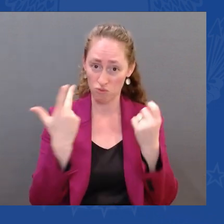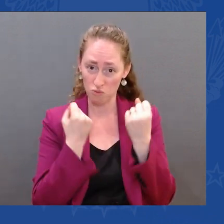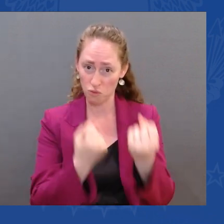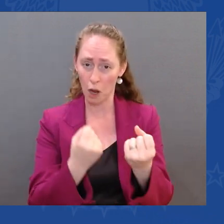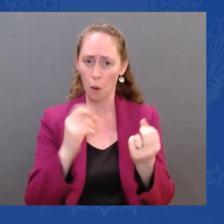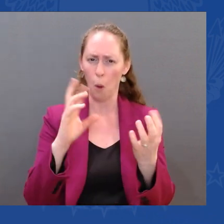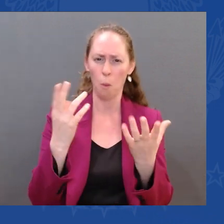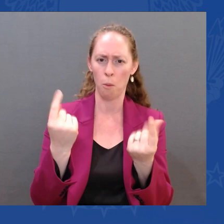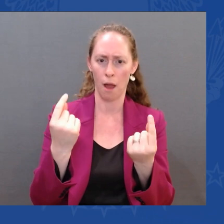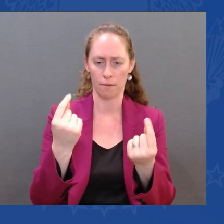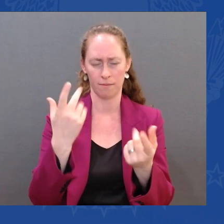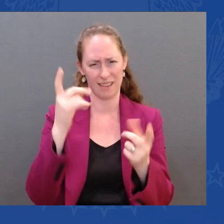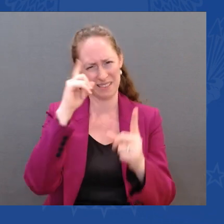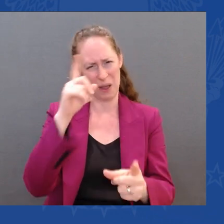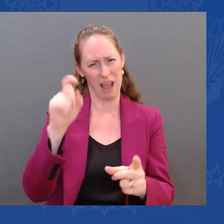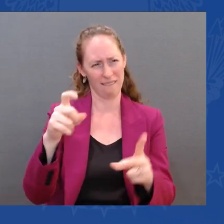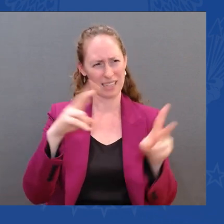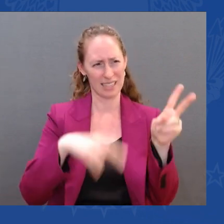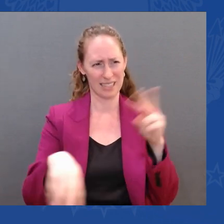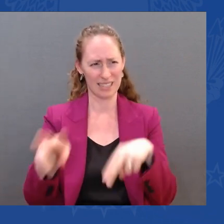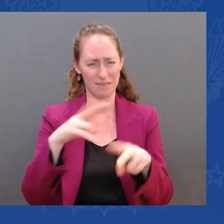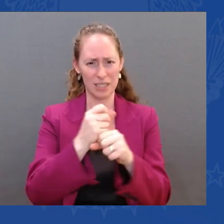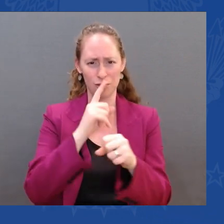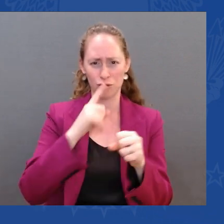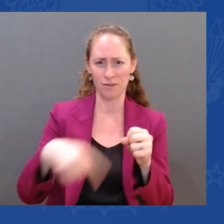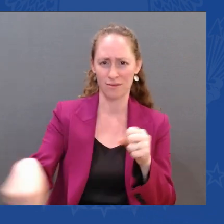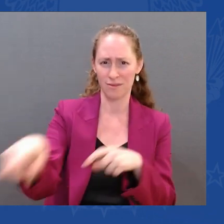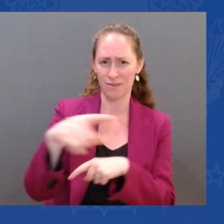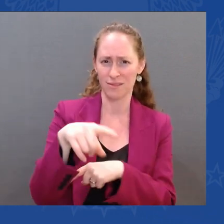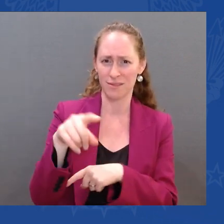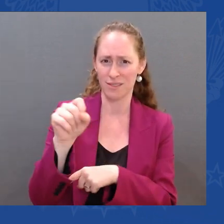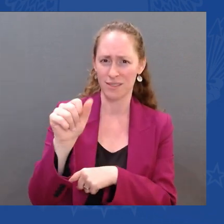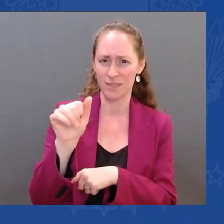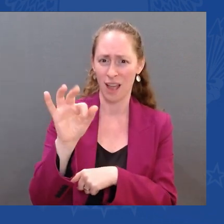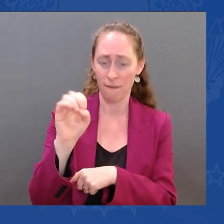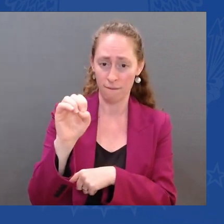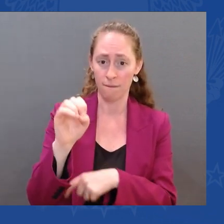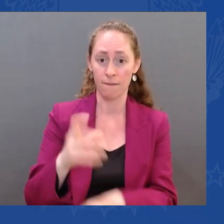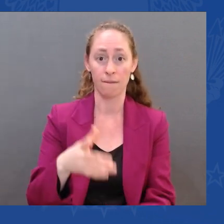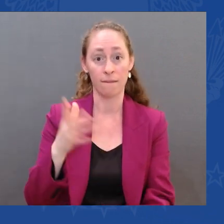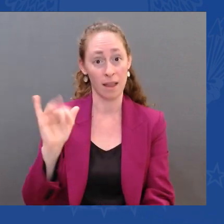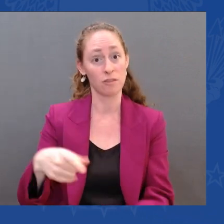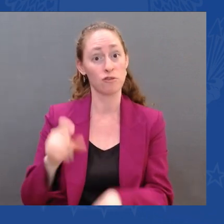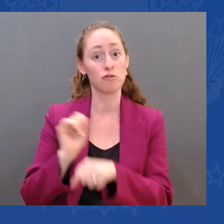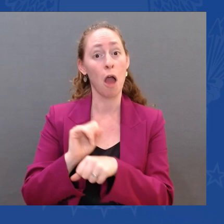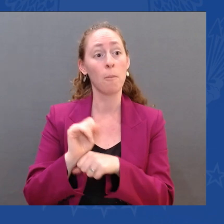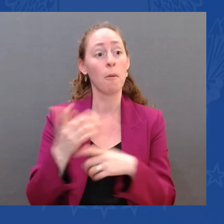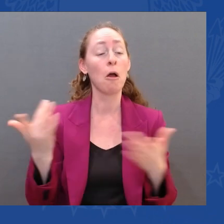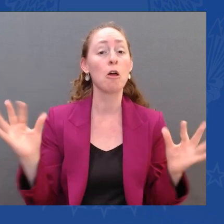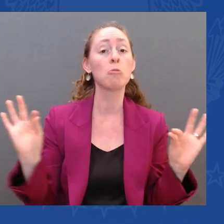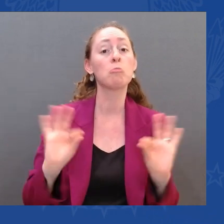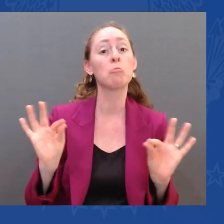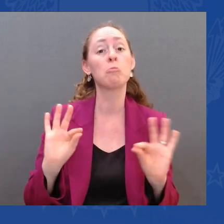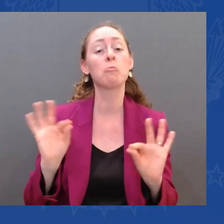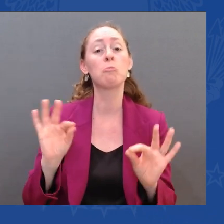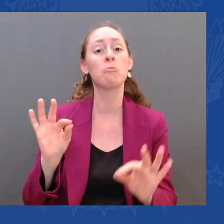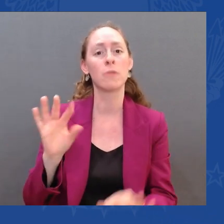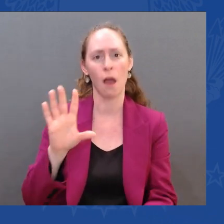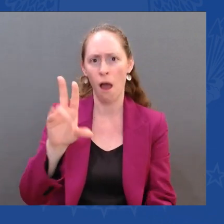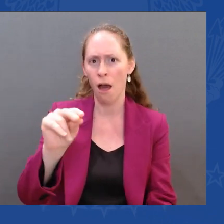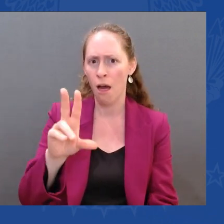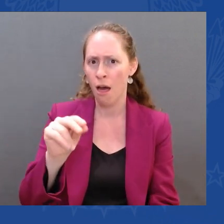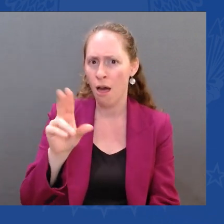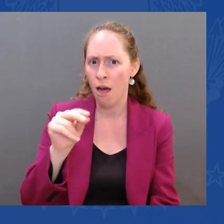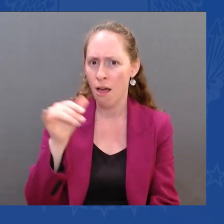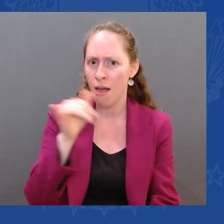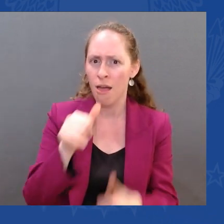job is not going to slow up anytime soon. It's likely to get — I'm here to get a read on what's going to happen, what the hurricane season this year is going